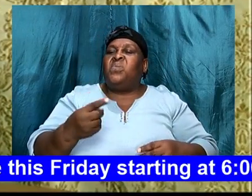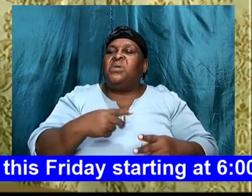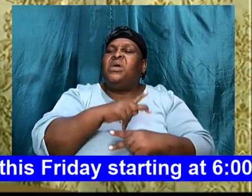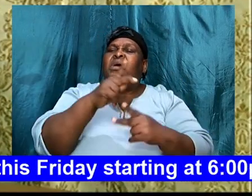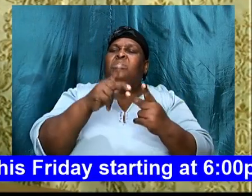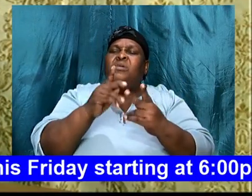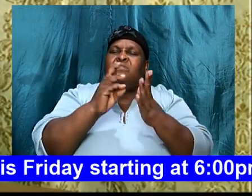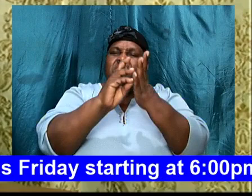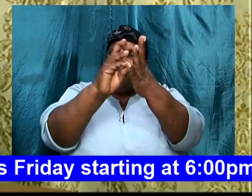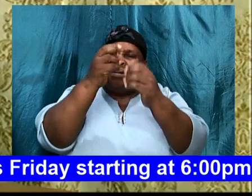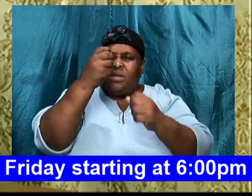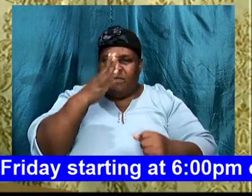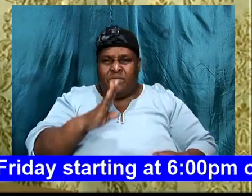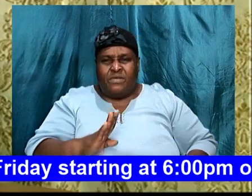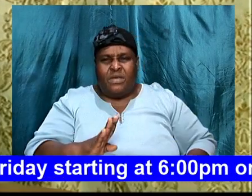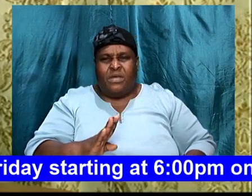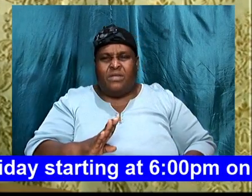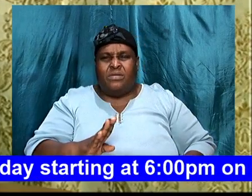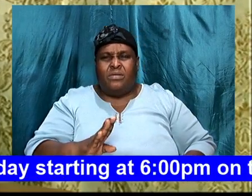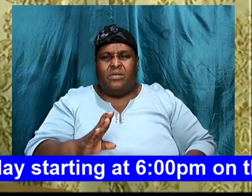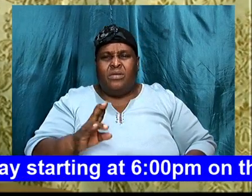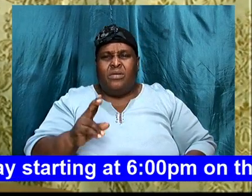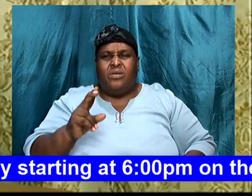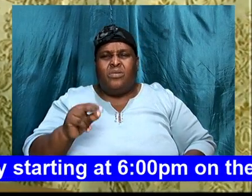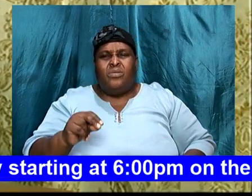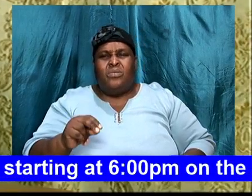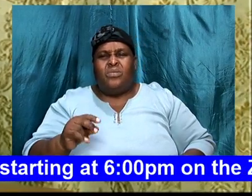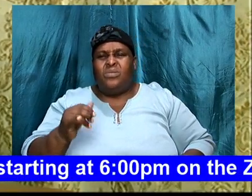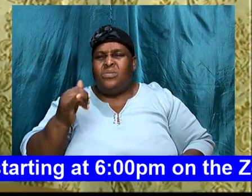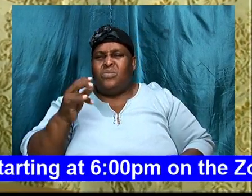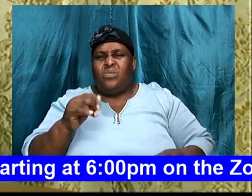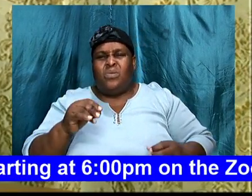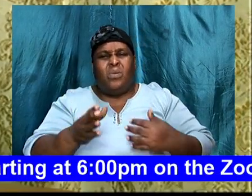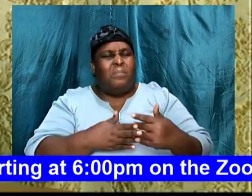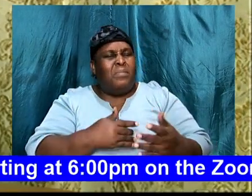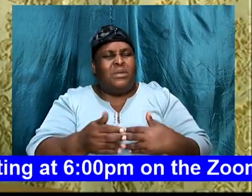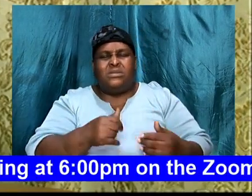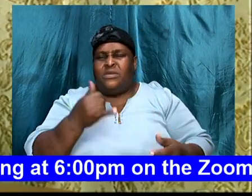of God, irrespective of the, wrong that we do,